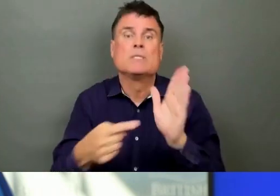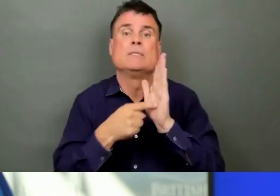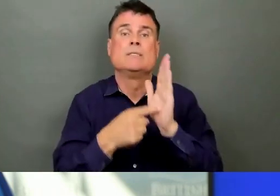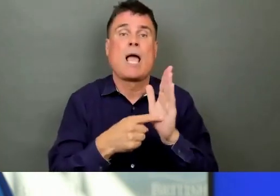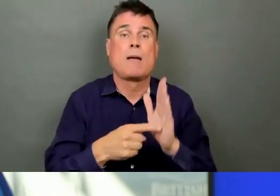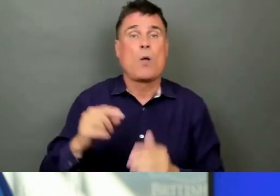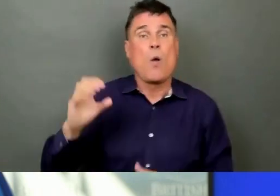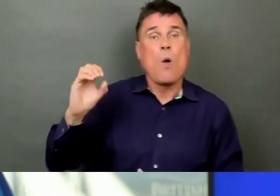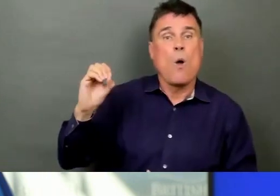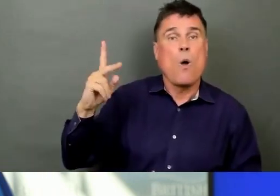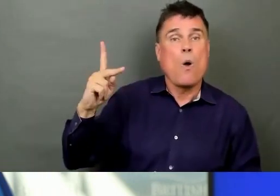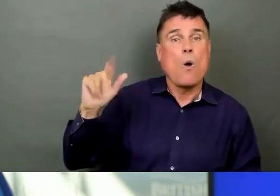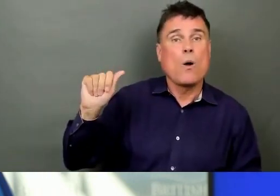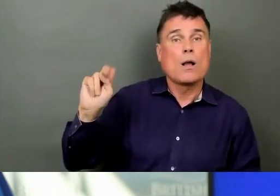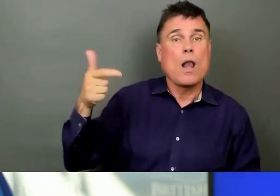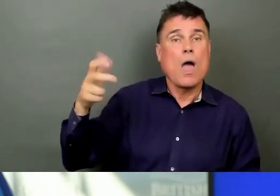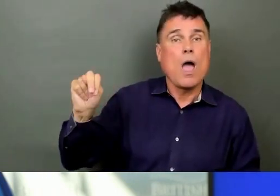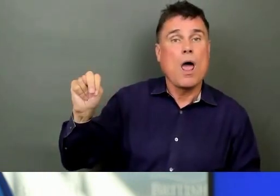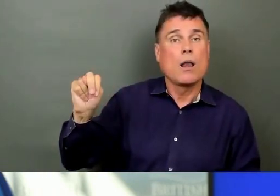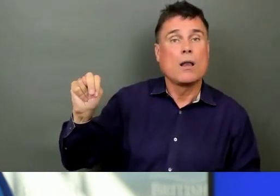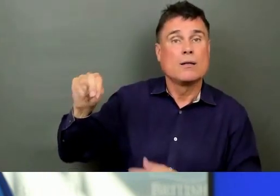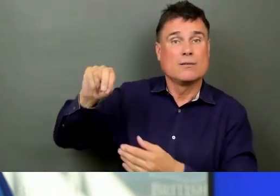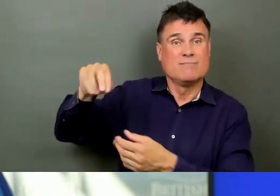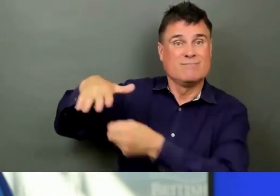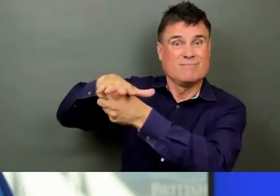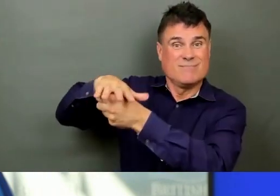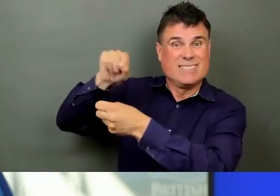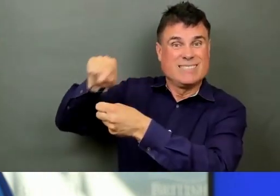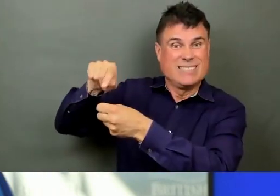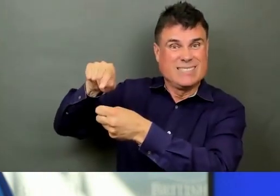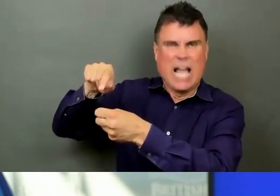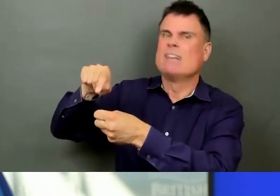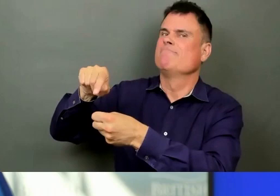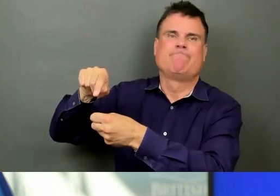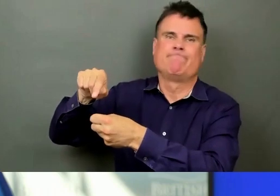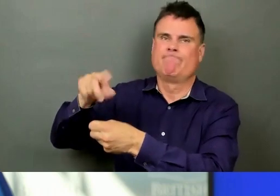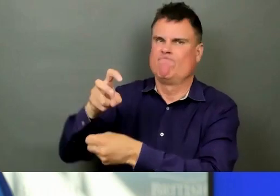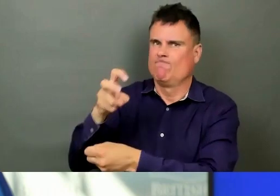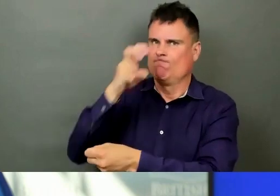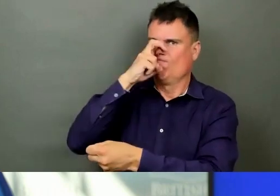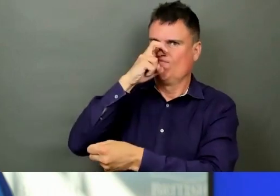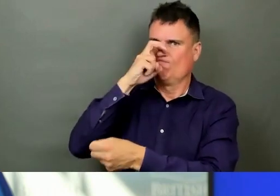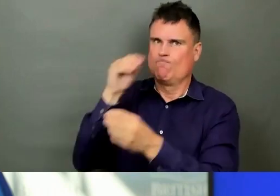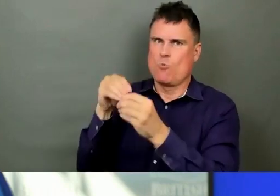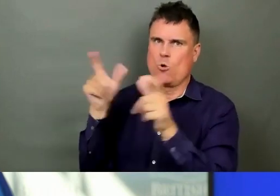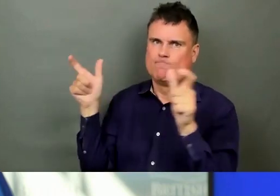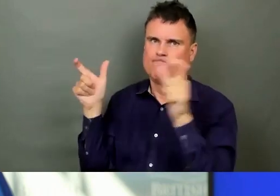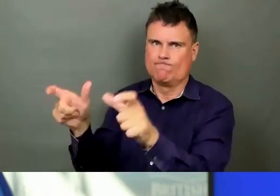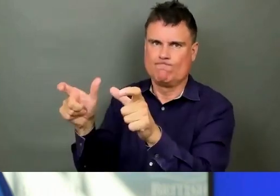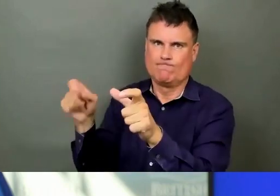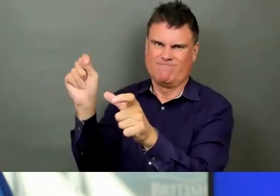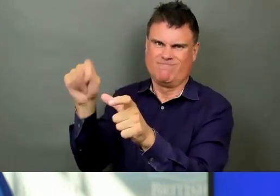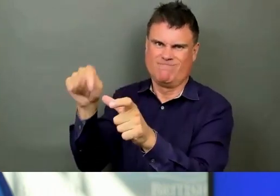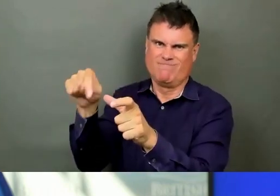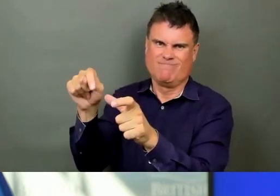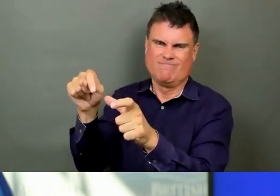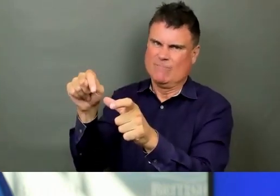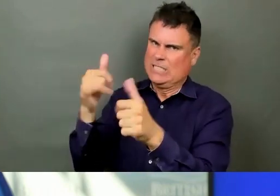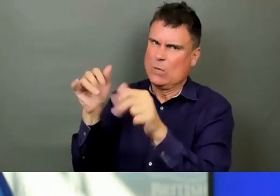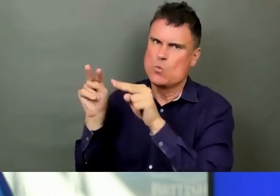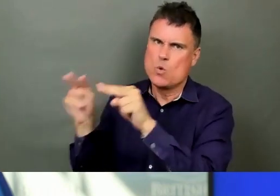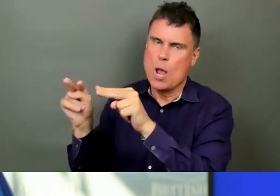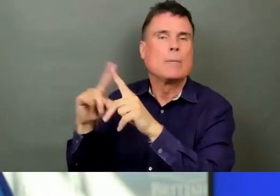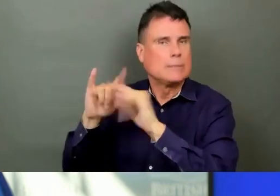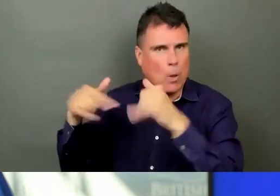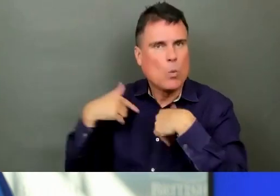81.1% of British Columbians have been immunized with one dose of the COVID-19 vaccine. in terms of second